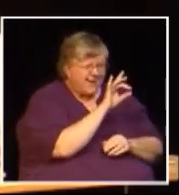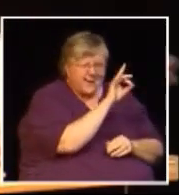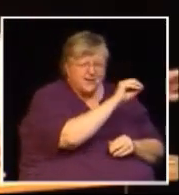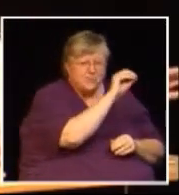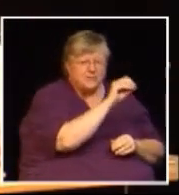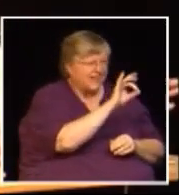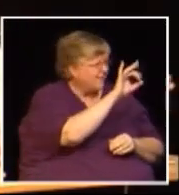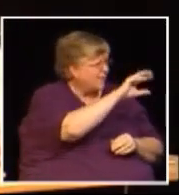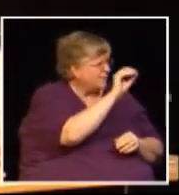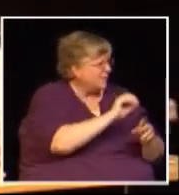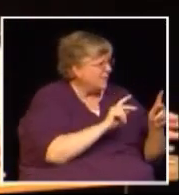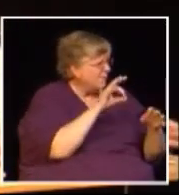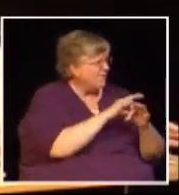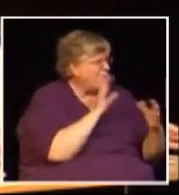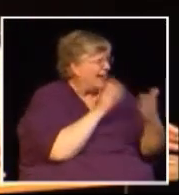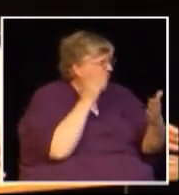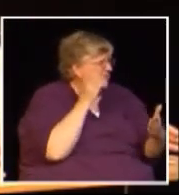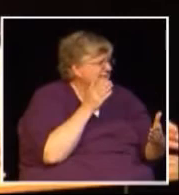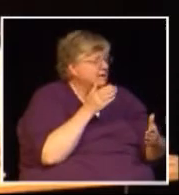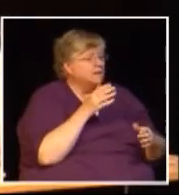an overwhelming rejection by